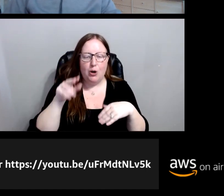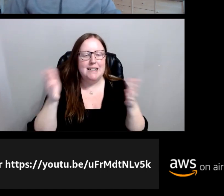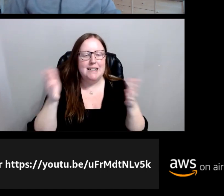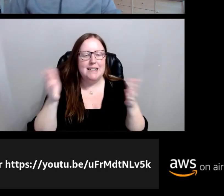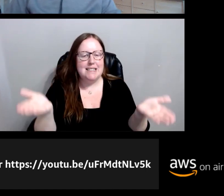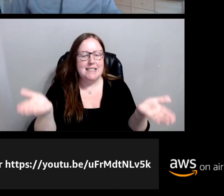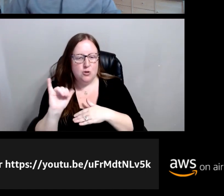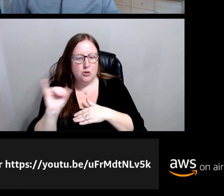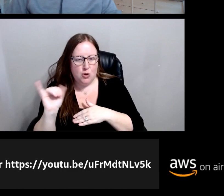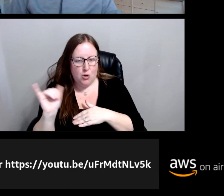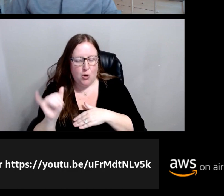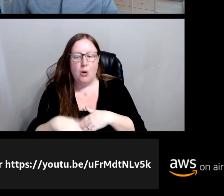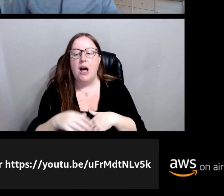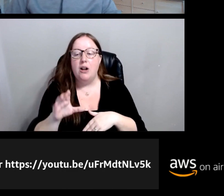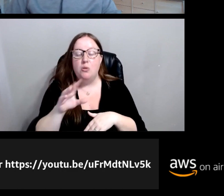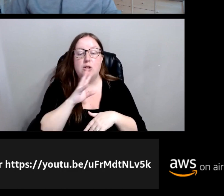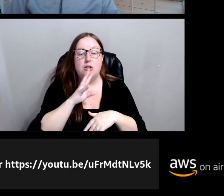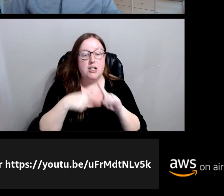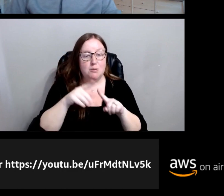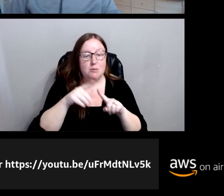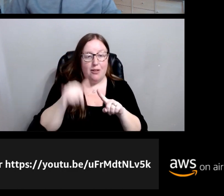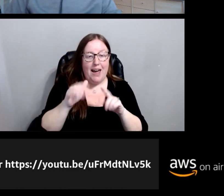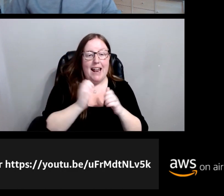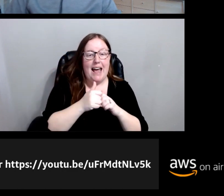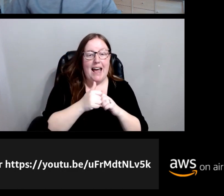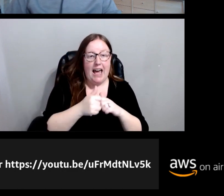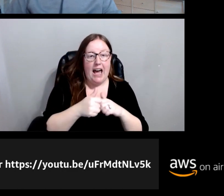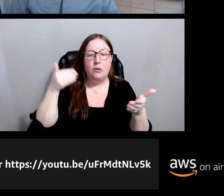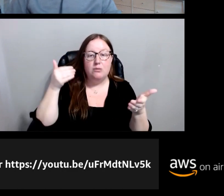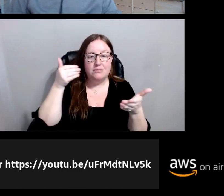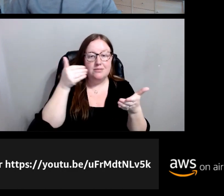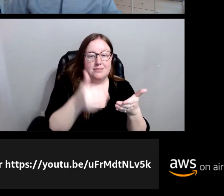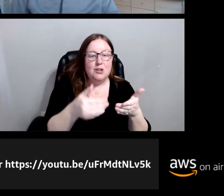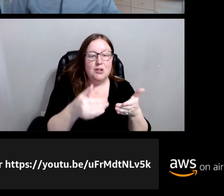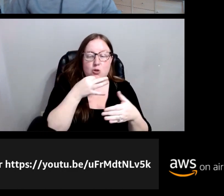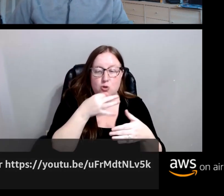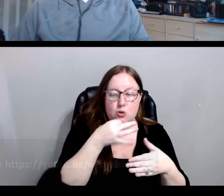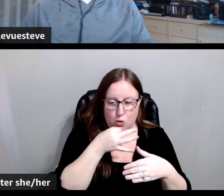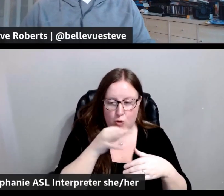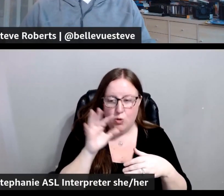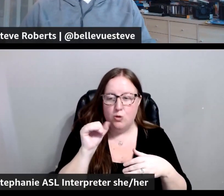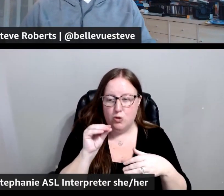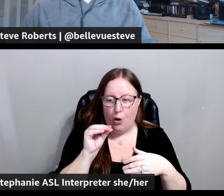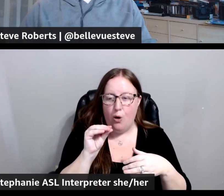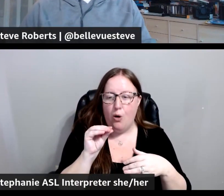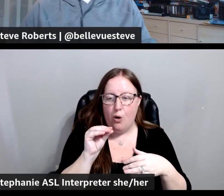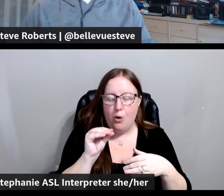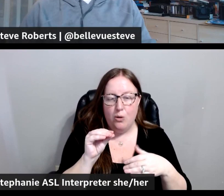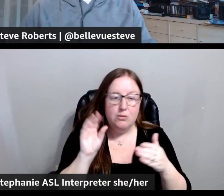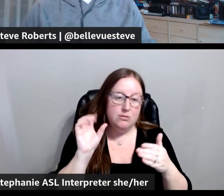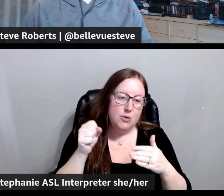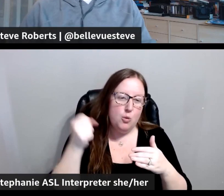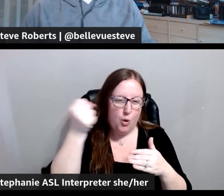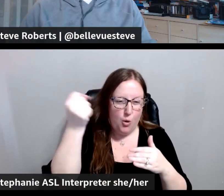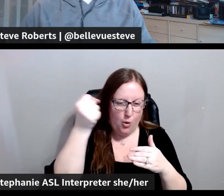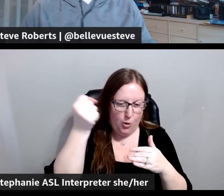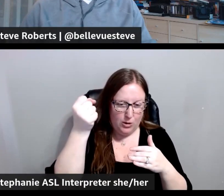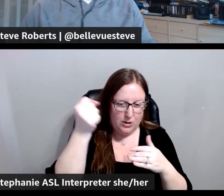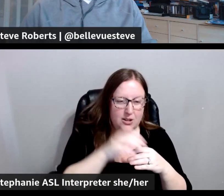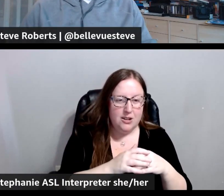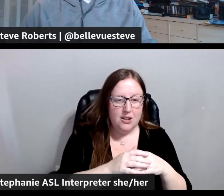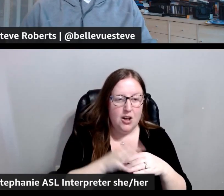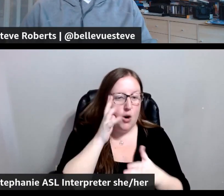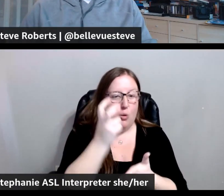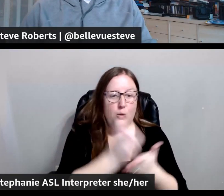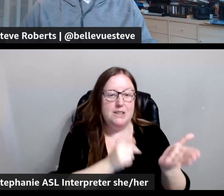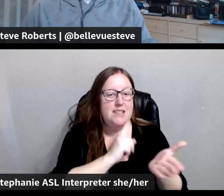And you talked about Code Whisperer and how that's coming up in the future. So, we'll kind of hold off on that. Well, we'll dive